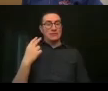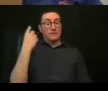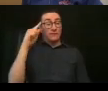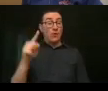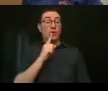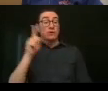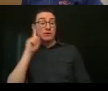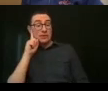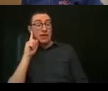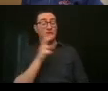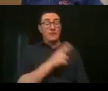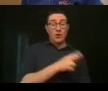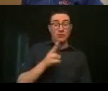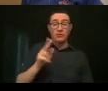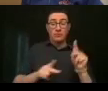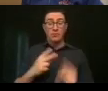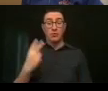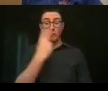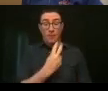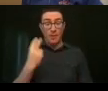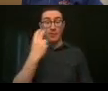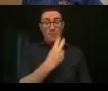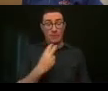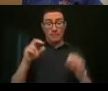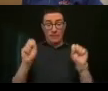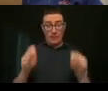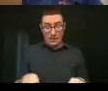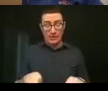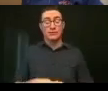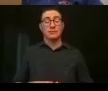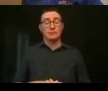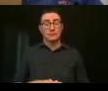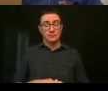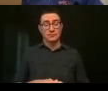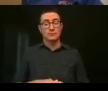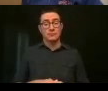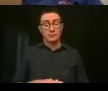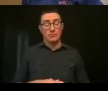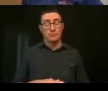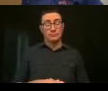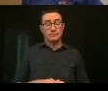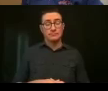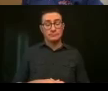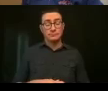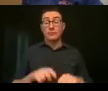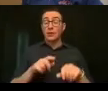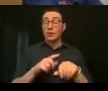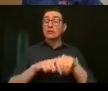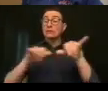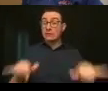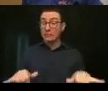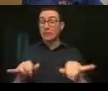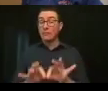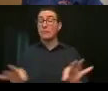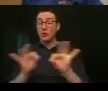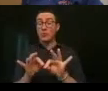deaf and hard of hearing people to be able to see mouths but also protect and have that